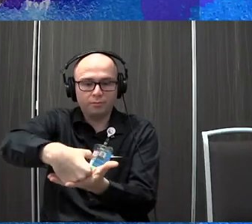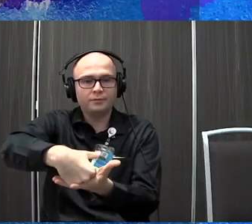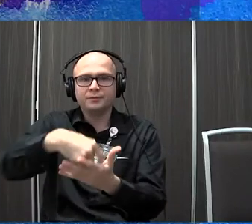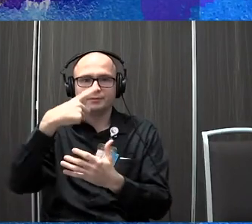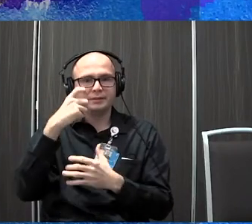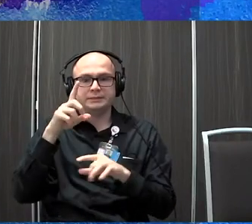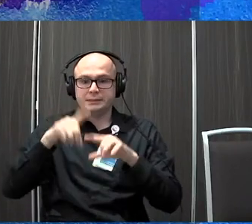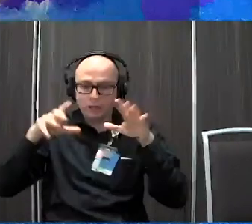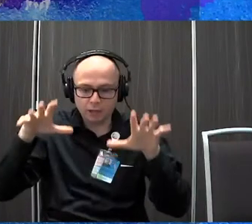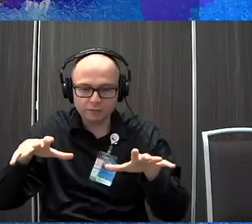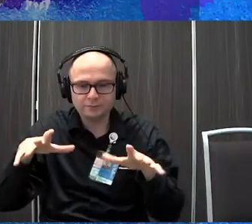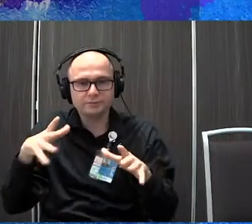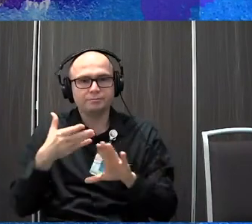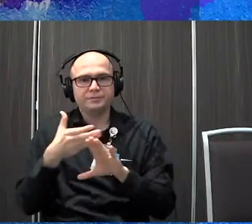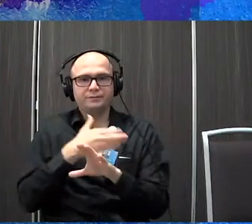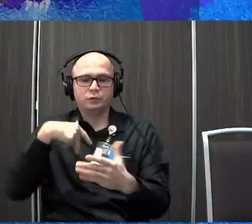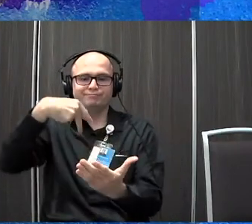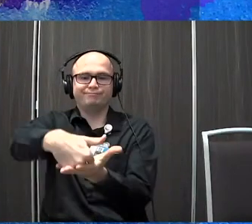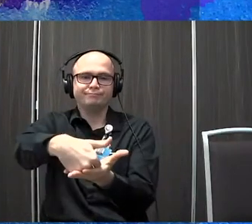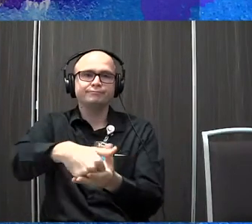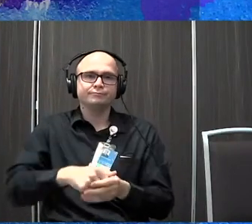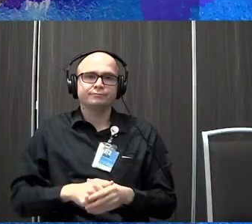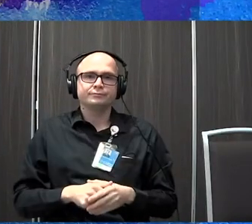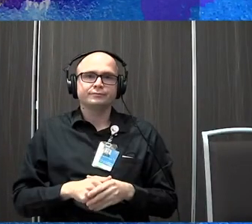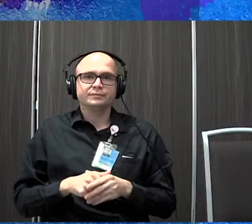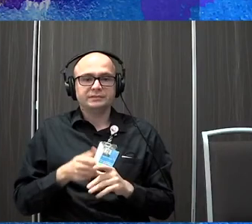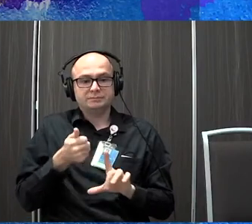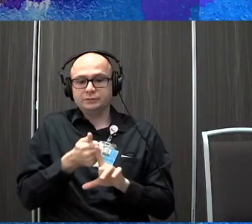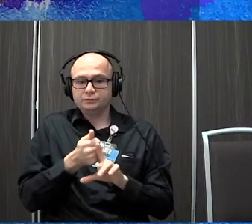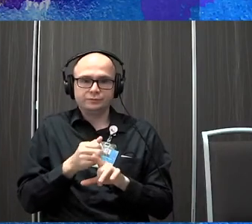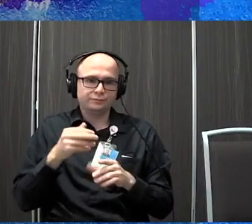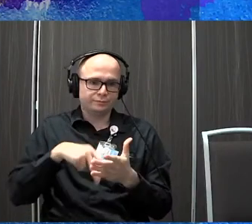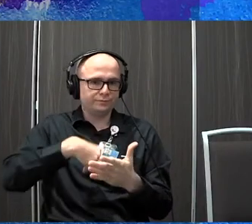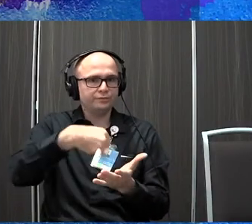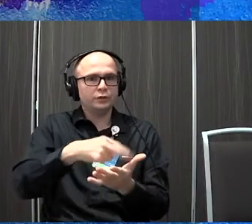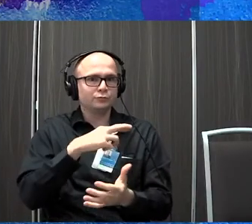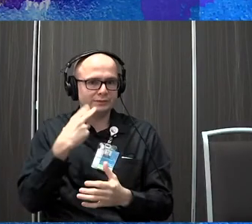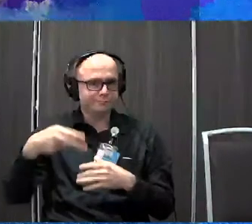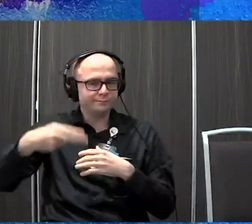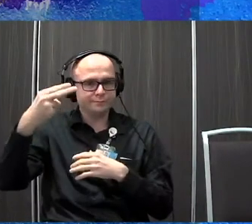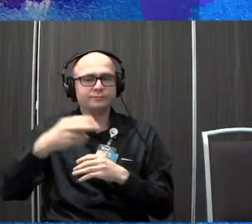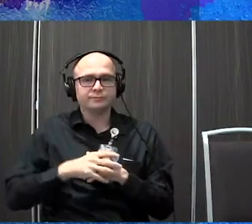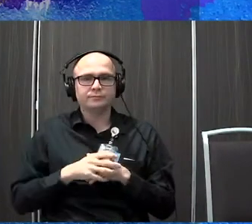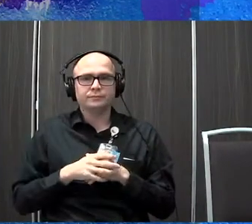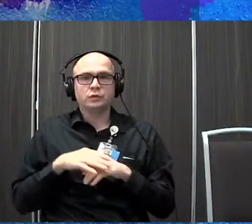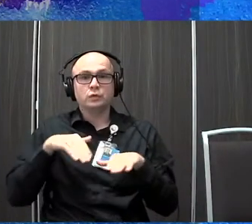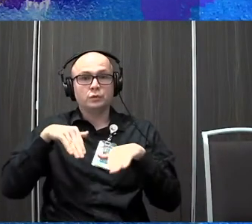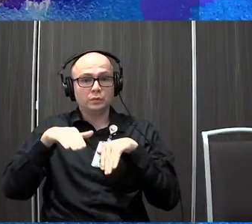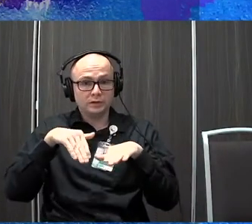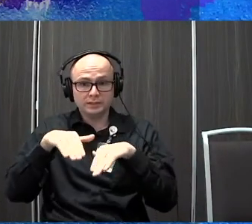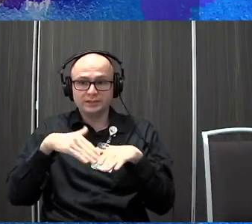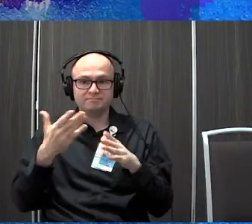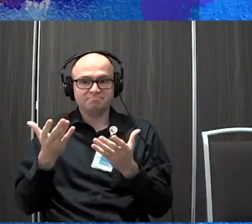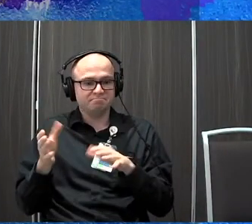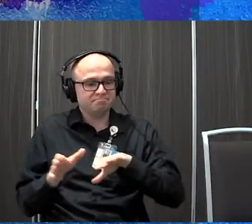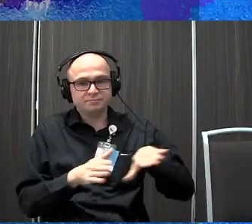can't as quickly get those hands out to catch themselves. Um, so that much higher, you fall risk. And so beyond walking, since these connections are